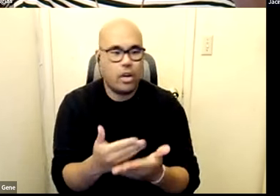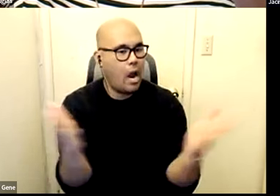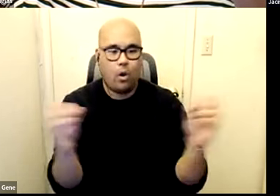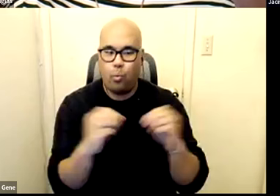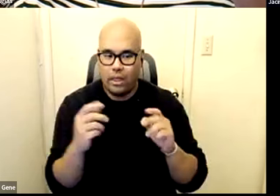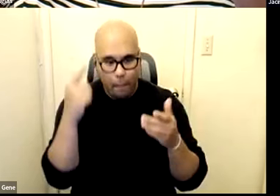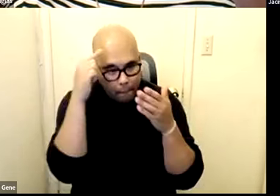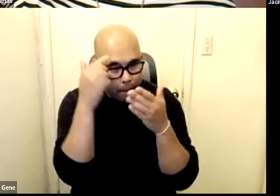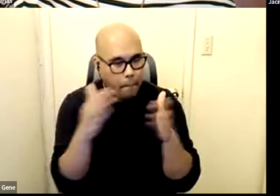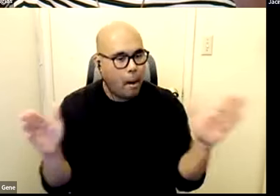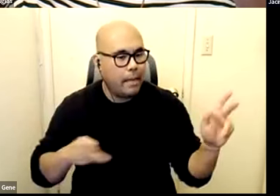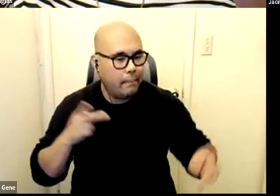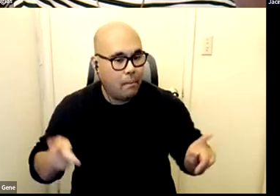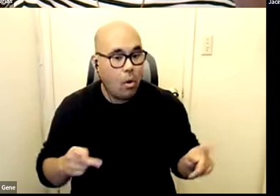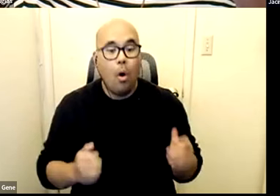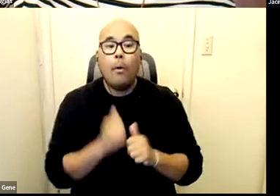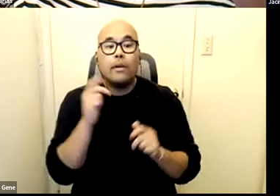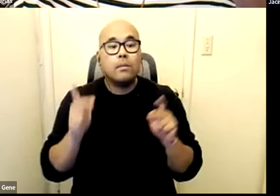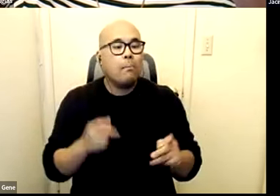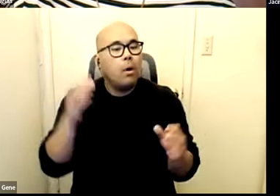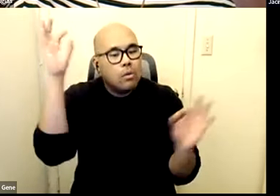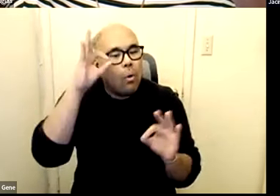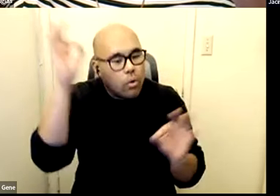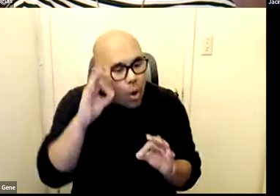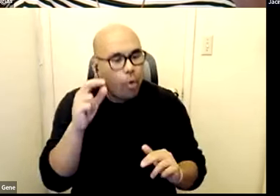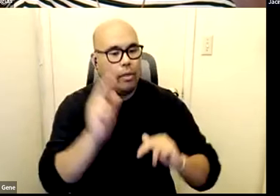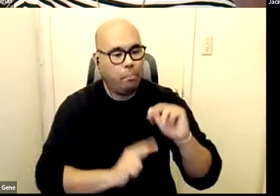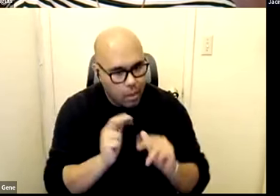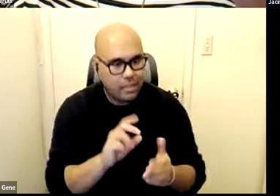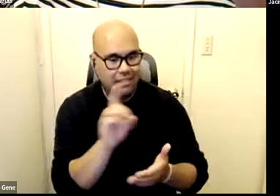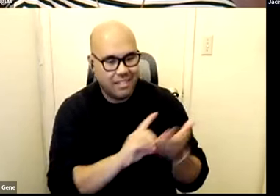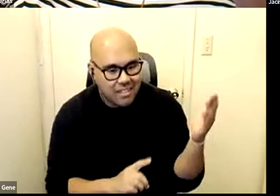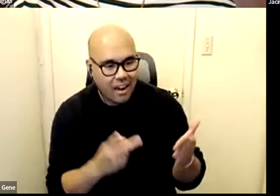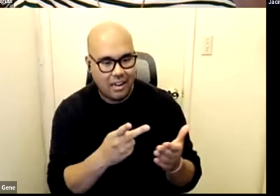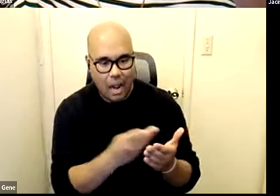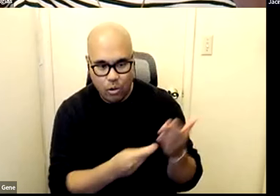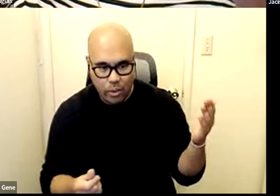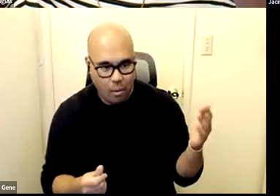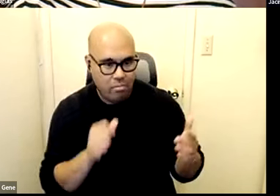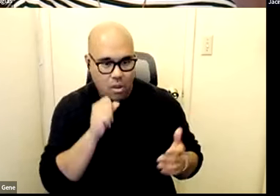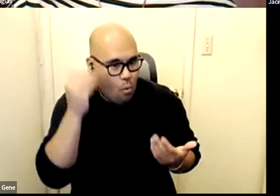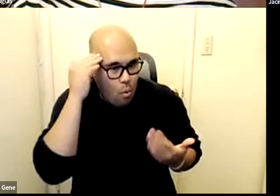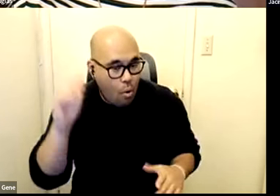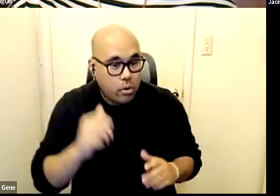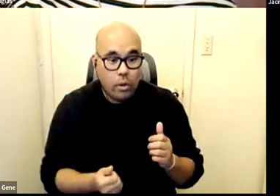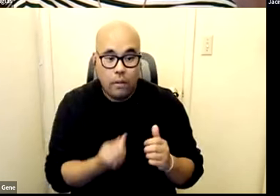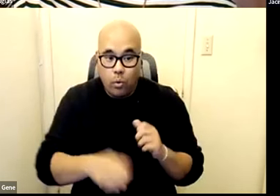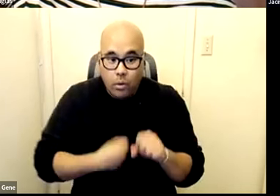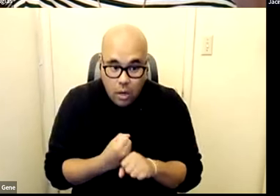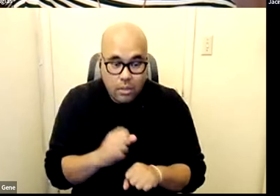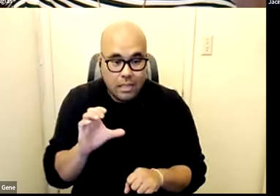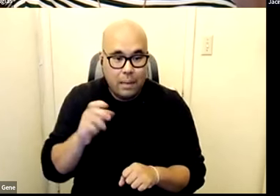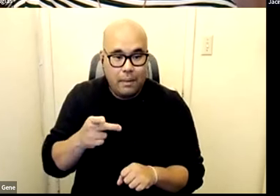people don't even know that they're building an algorithm so within the next couple of years a um cps